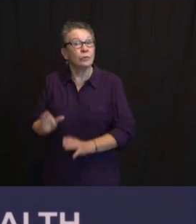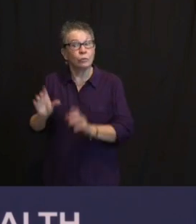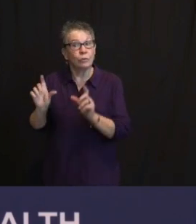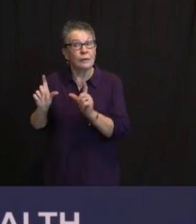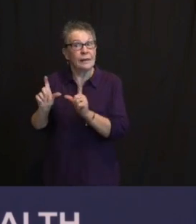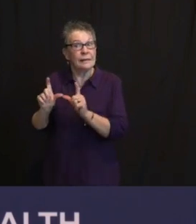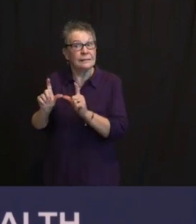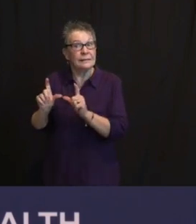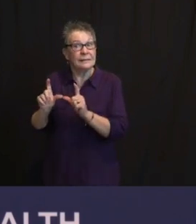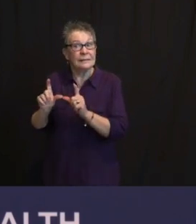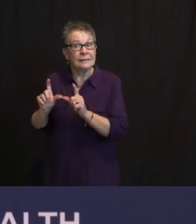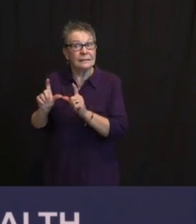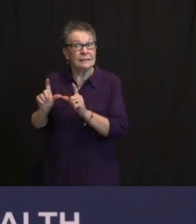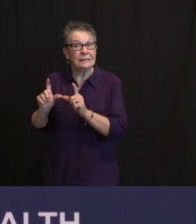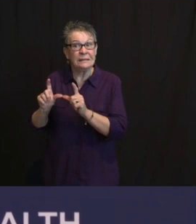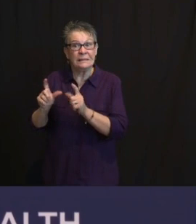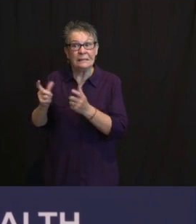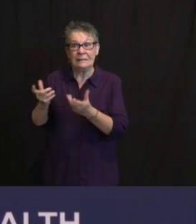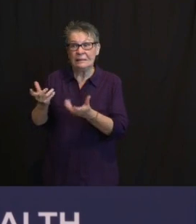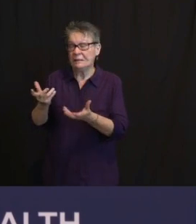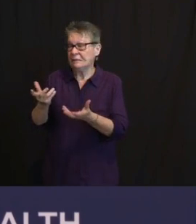REPREHENSIBLE AND WE ARE,